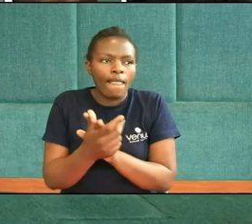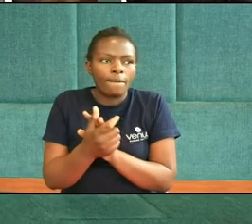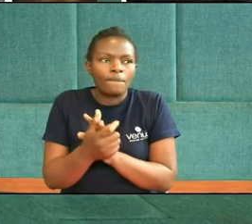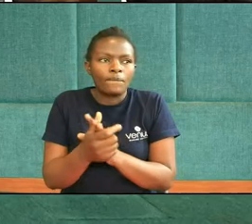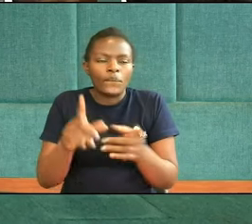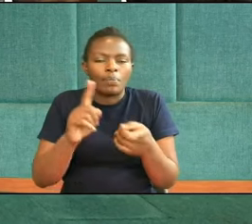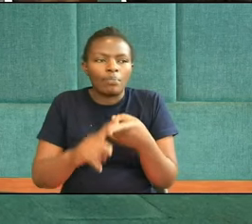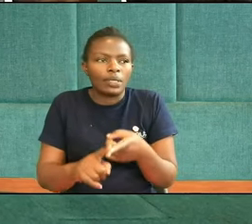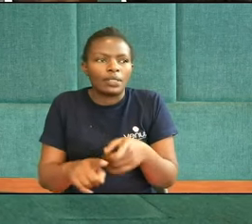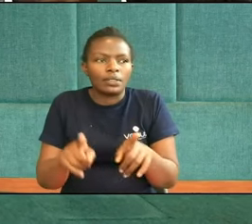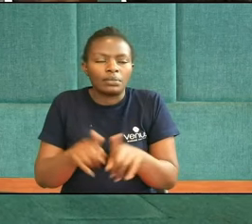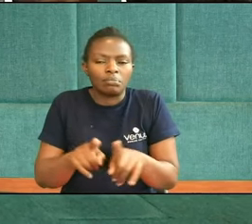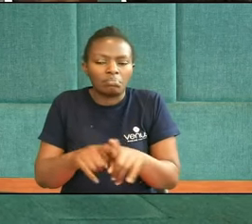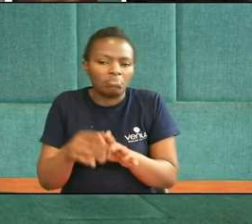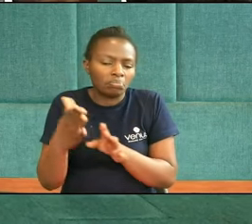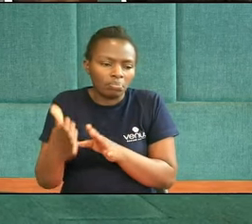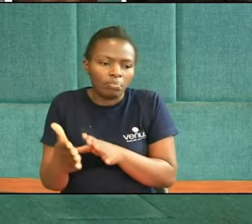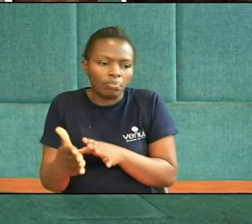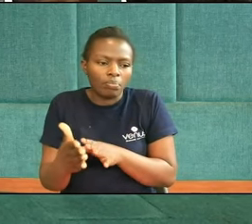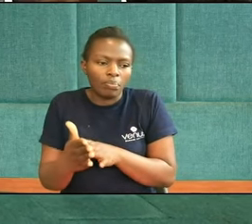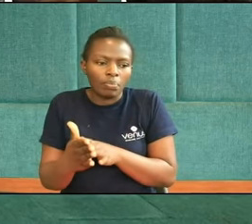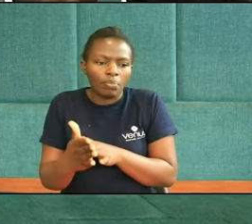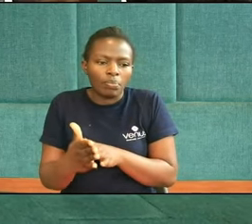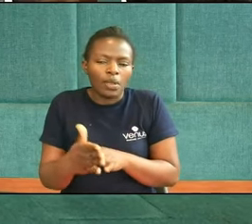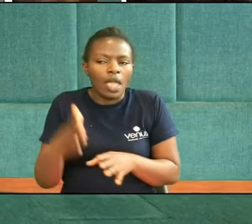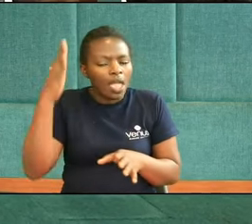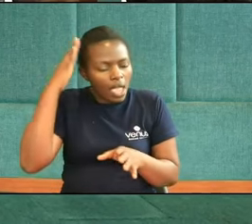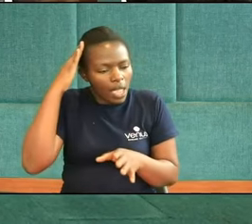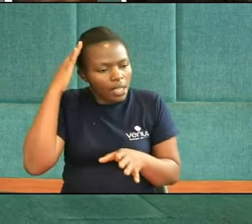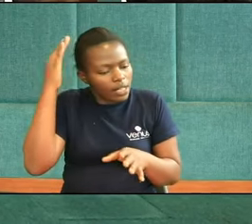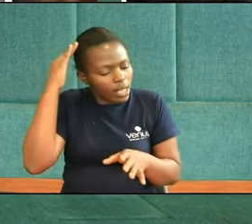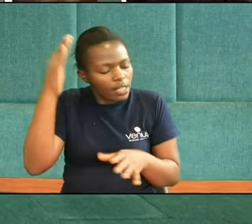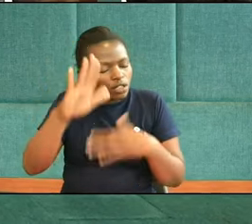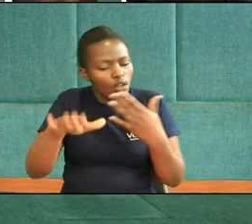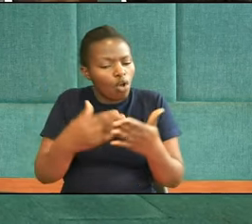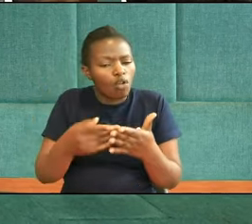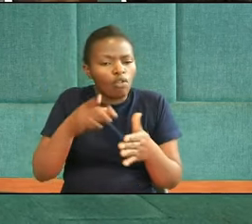even the hairs of your head Are all numbered